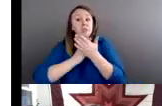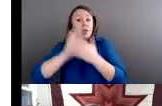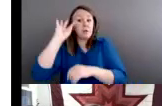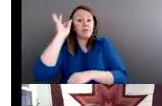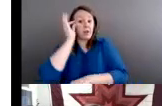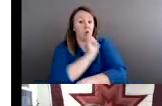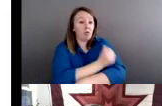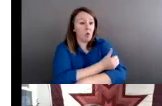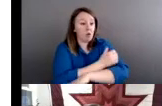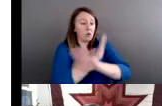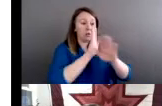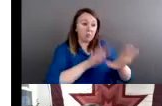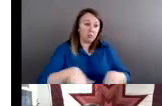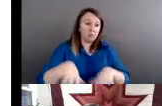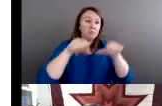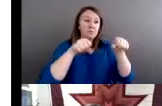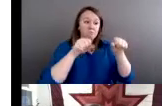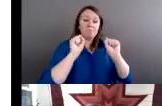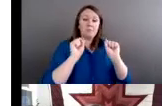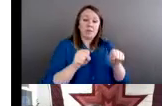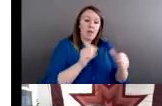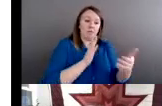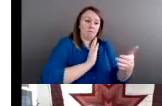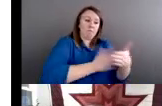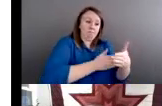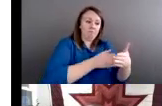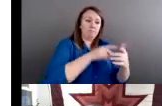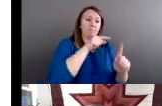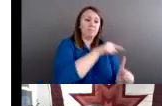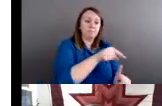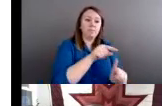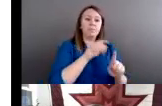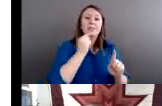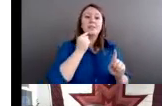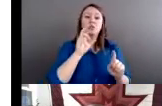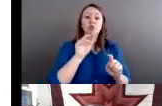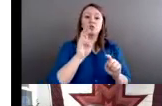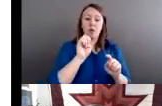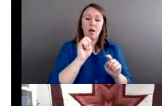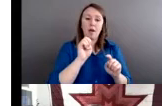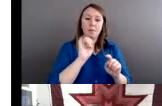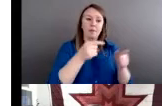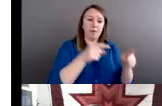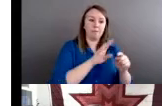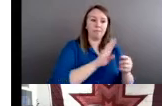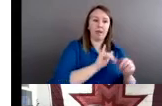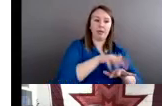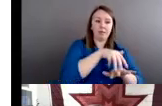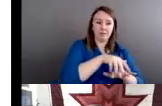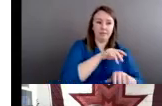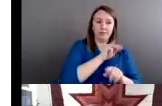serious crimes committed by Indians, tribes also retain this authority in a technical sense.